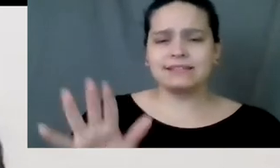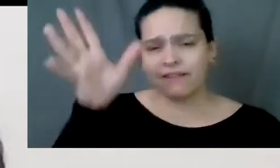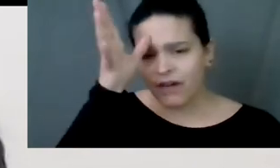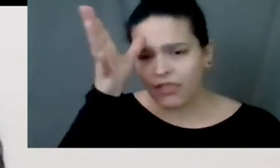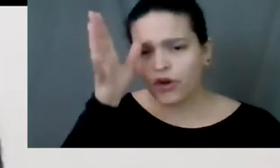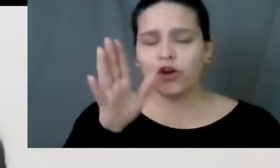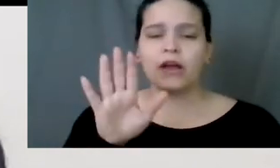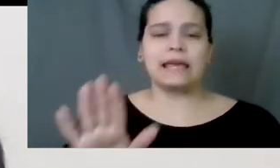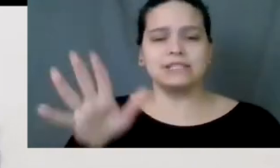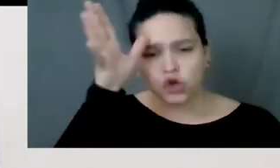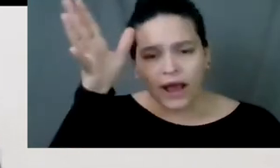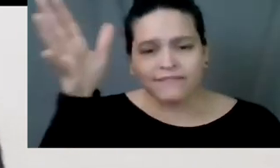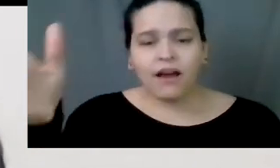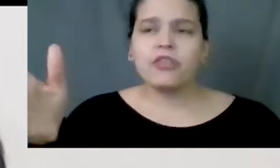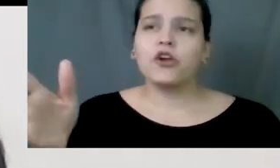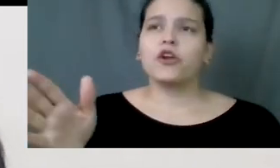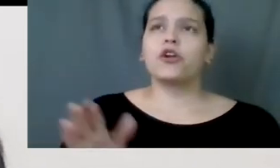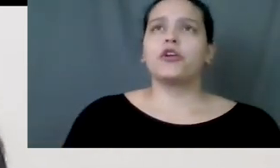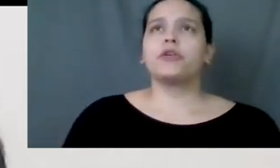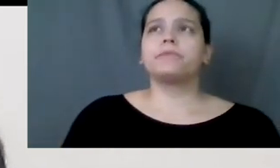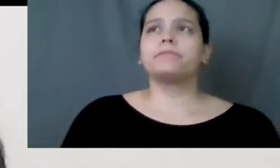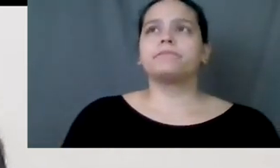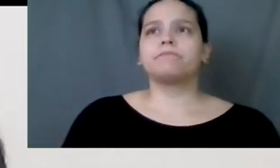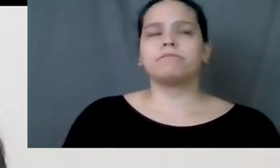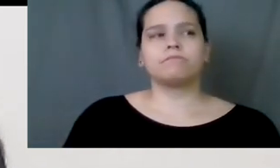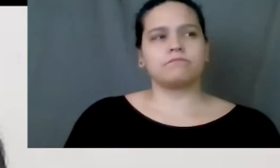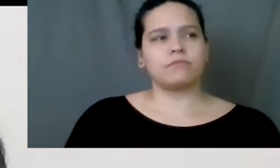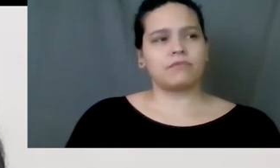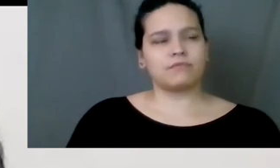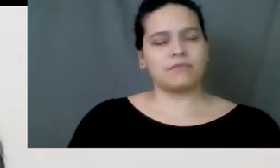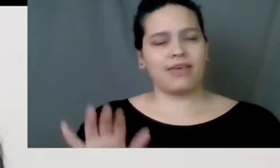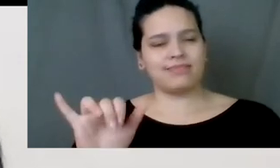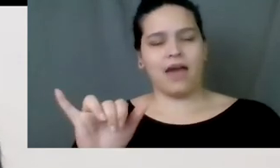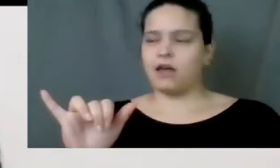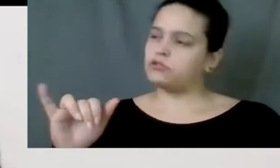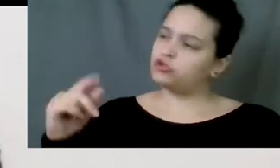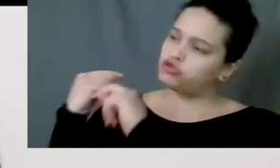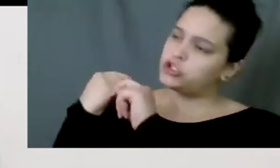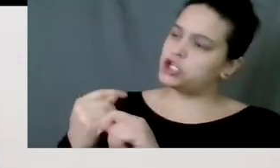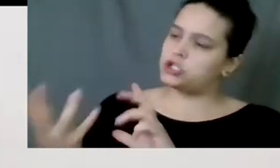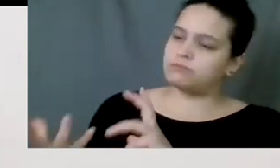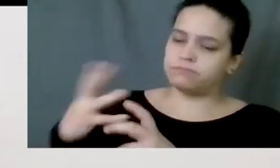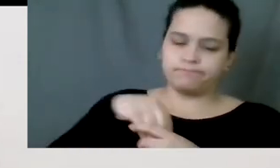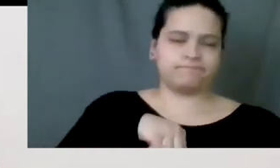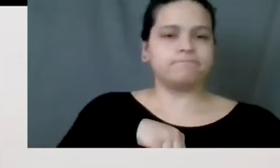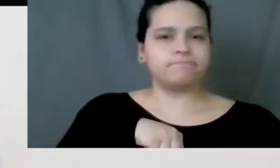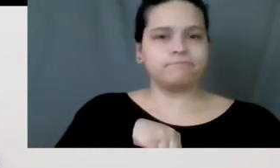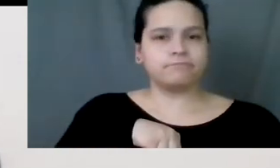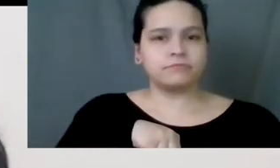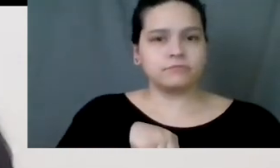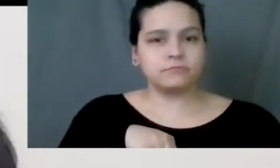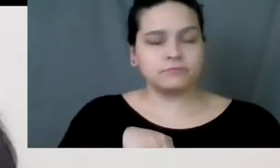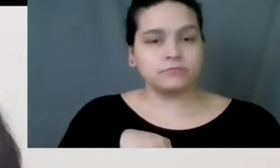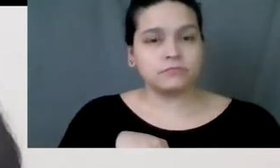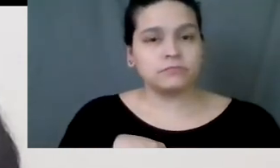his father and his grandfather embedded in him, which was that we should